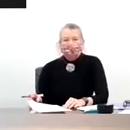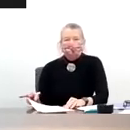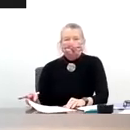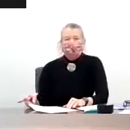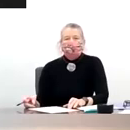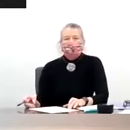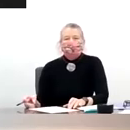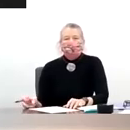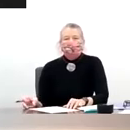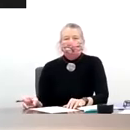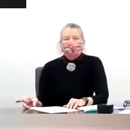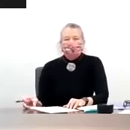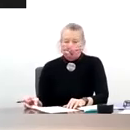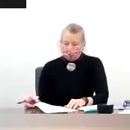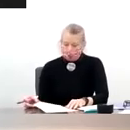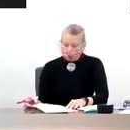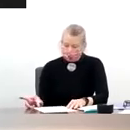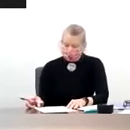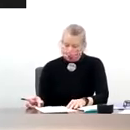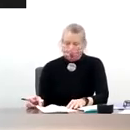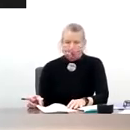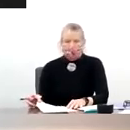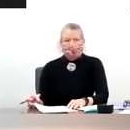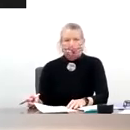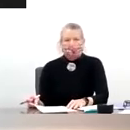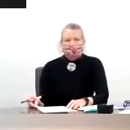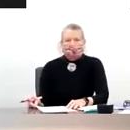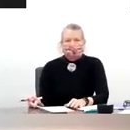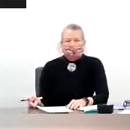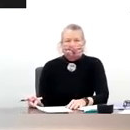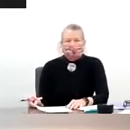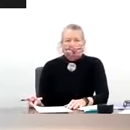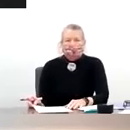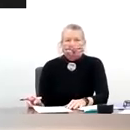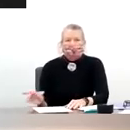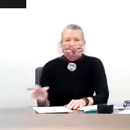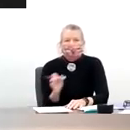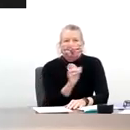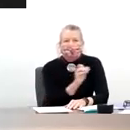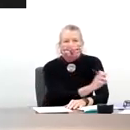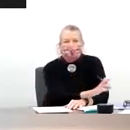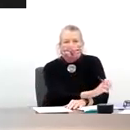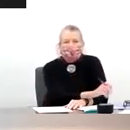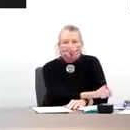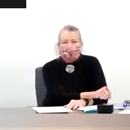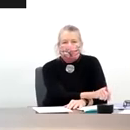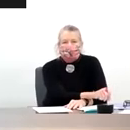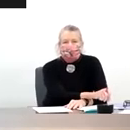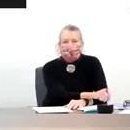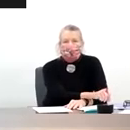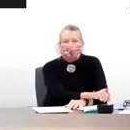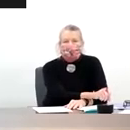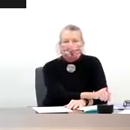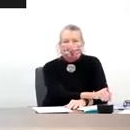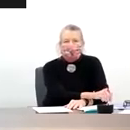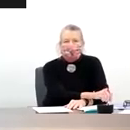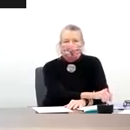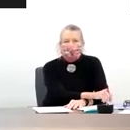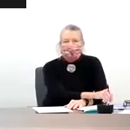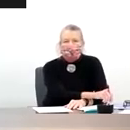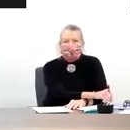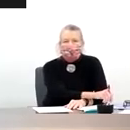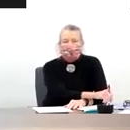to respond more efficiently as our efforts progress.